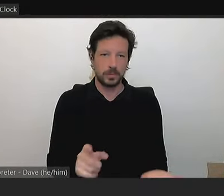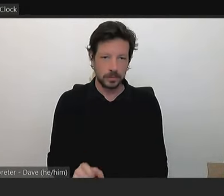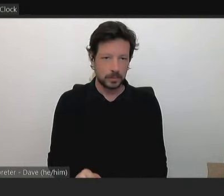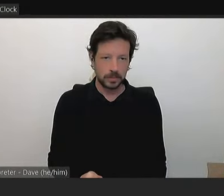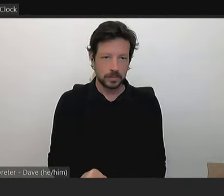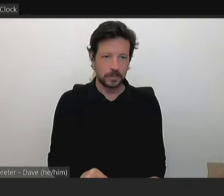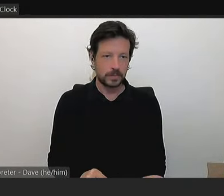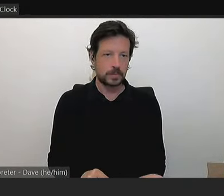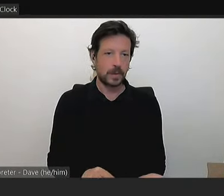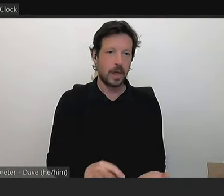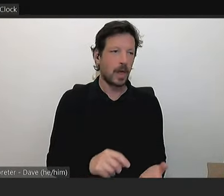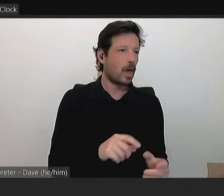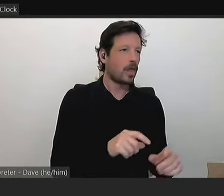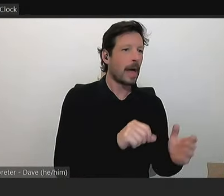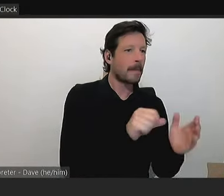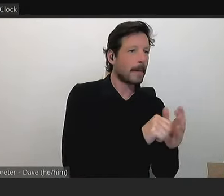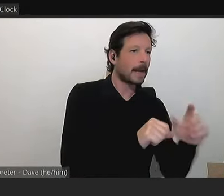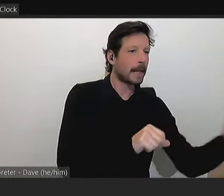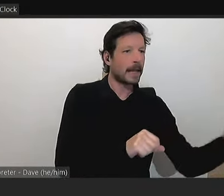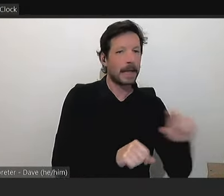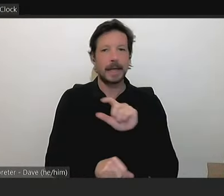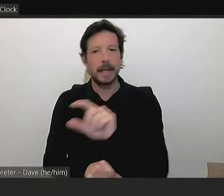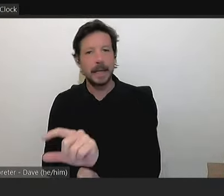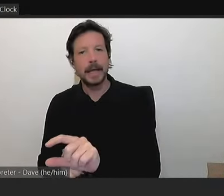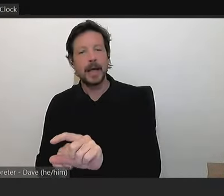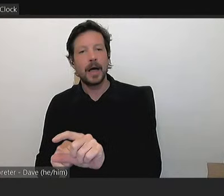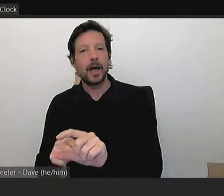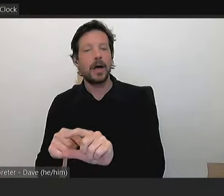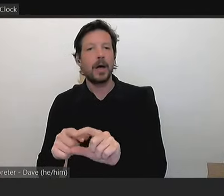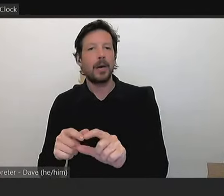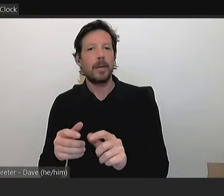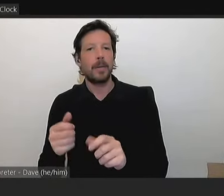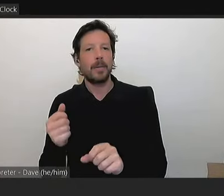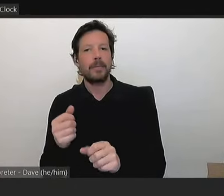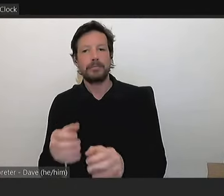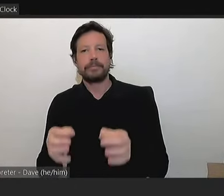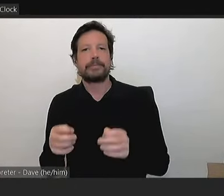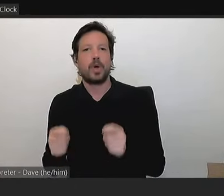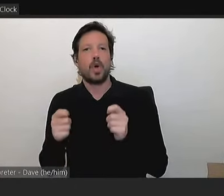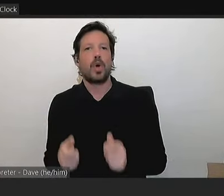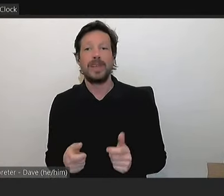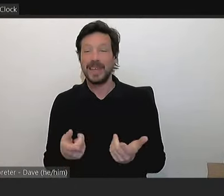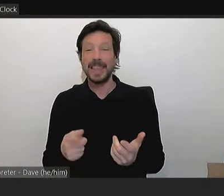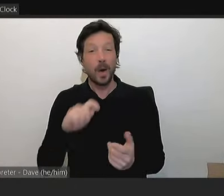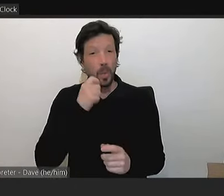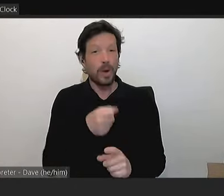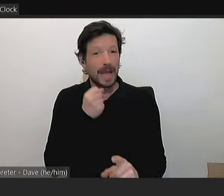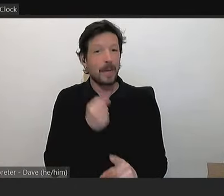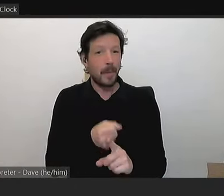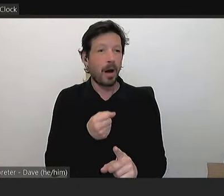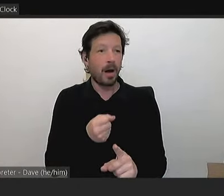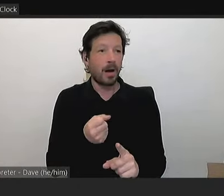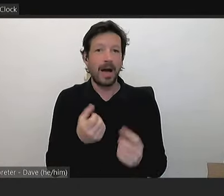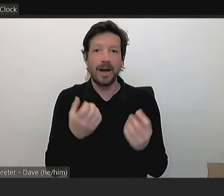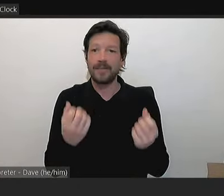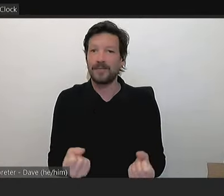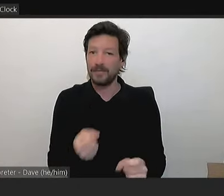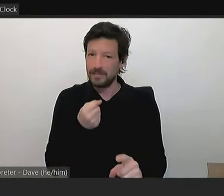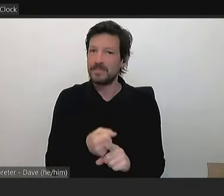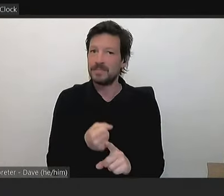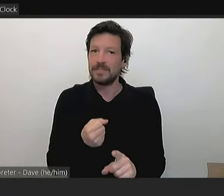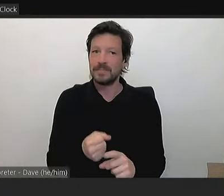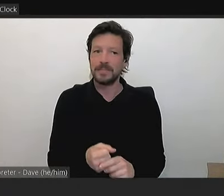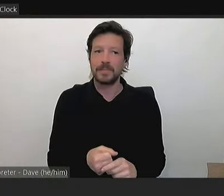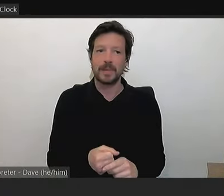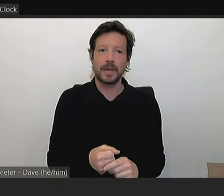a cost from later and bringing it earlier. That has implications. That has implications for what we can do this